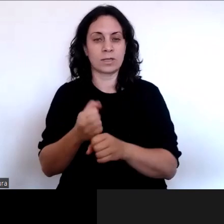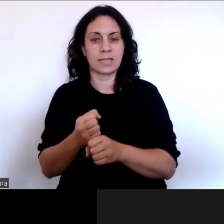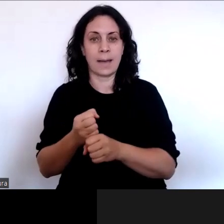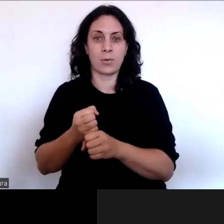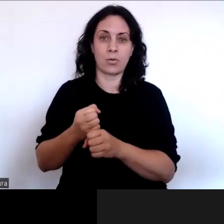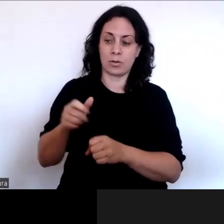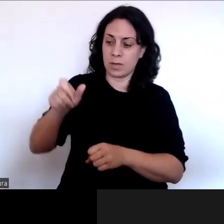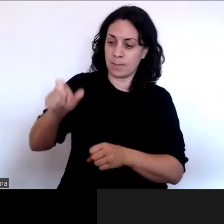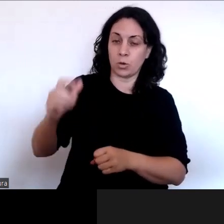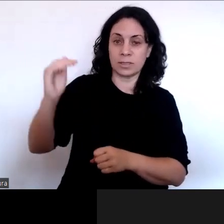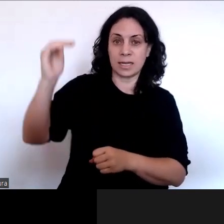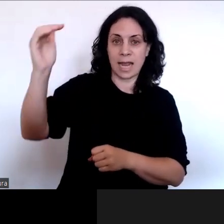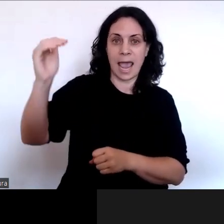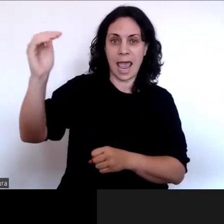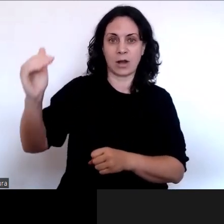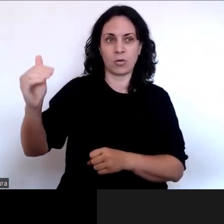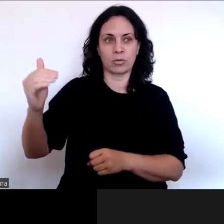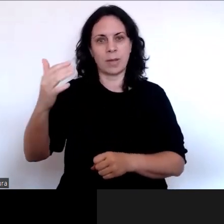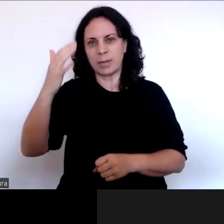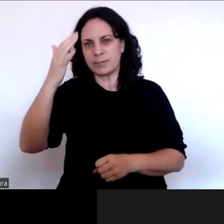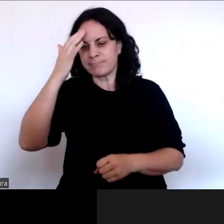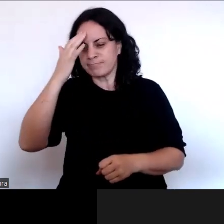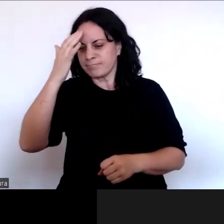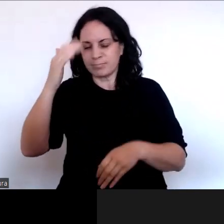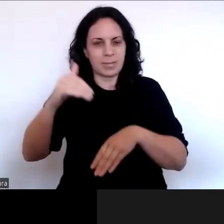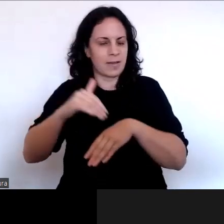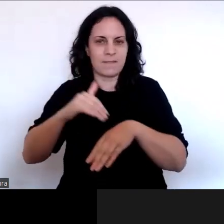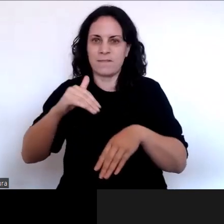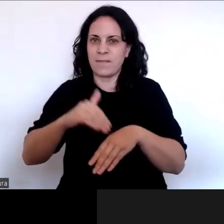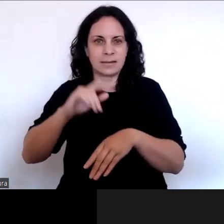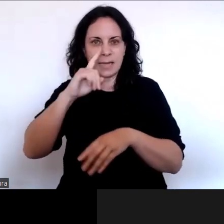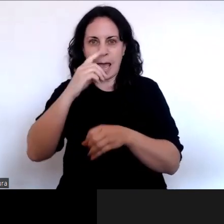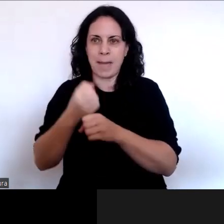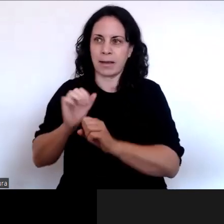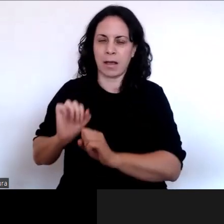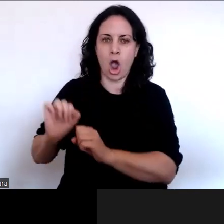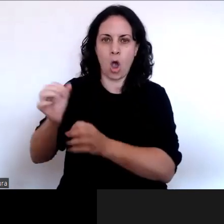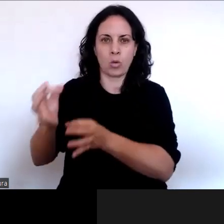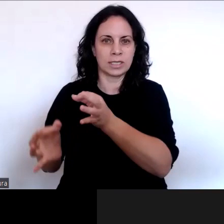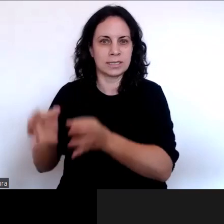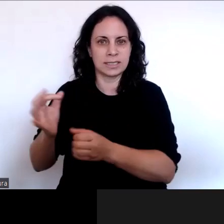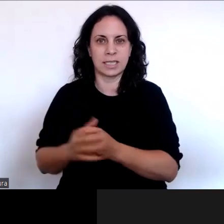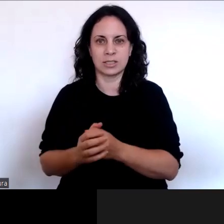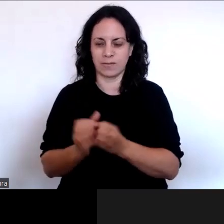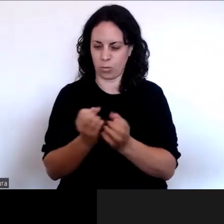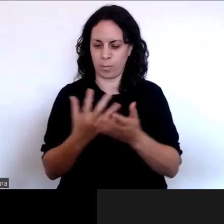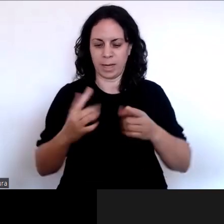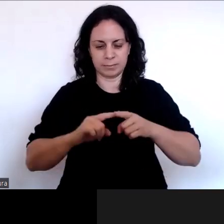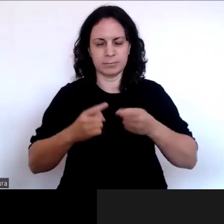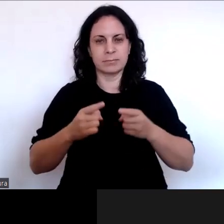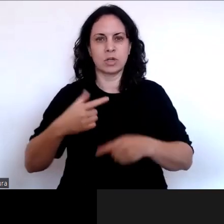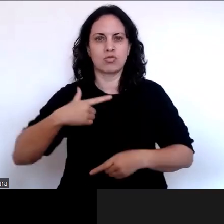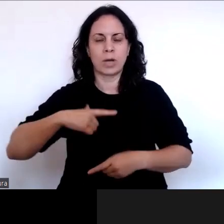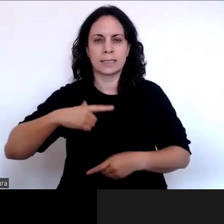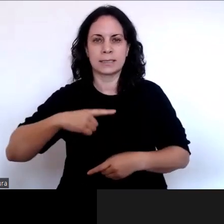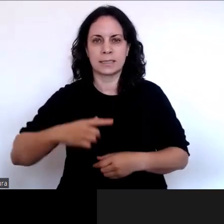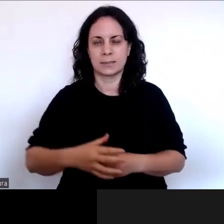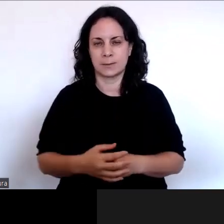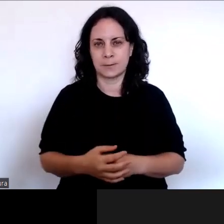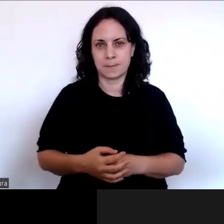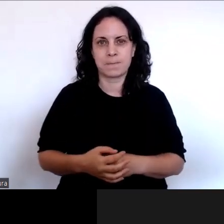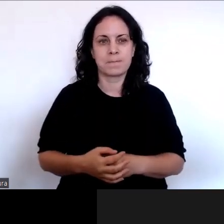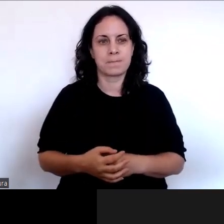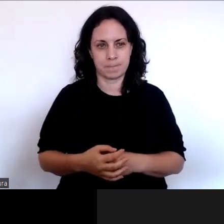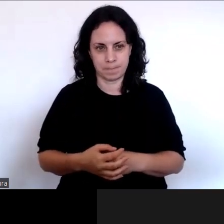making is affected. And this can happen for a really wide range of reasons and as a really